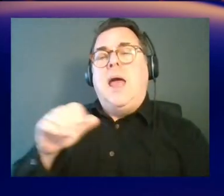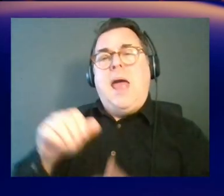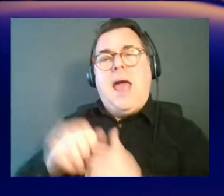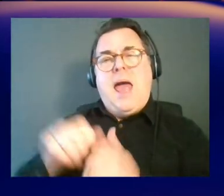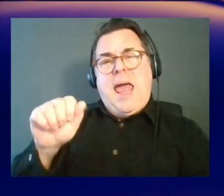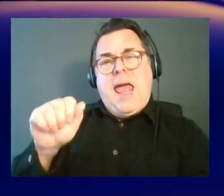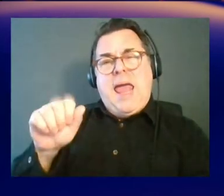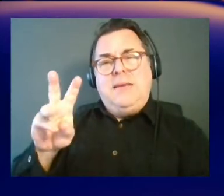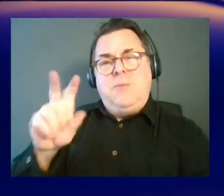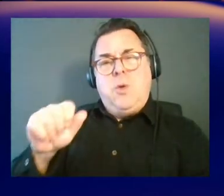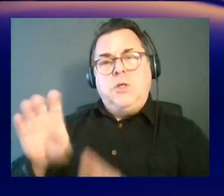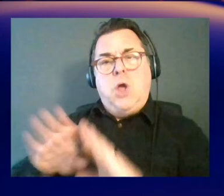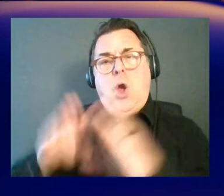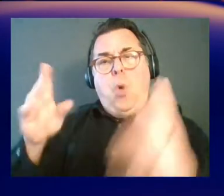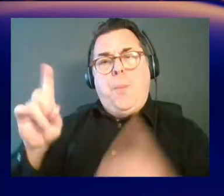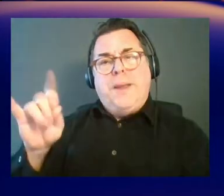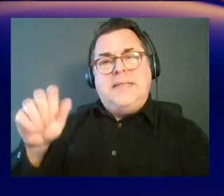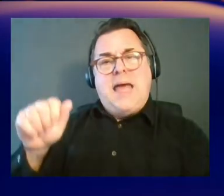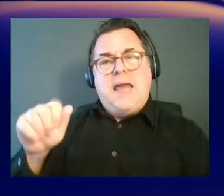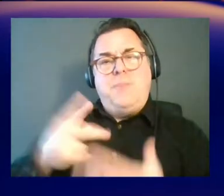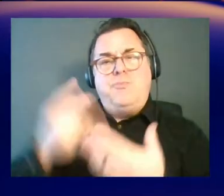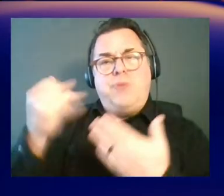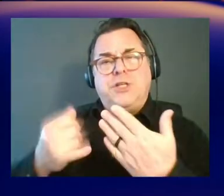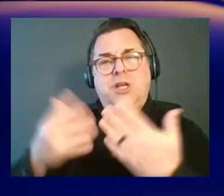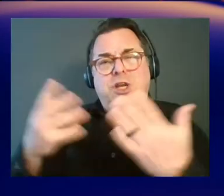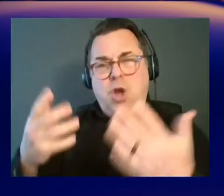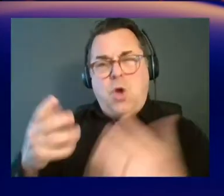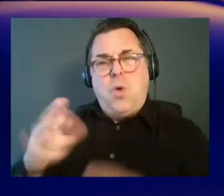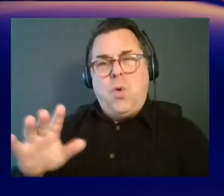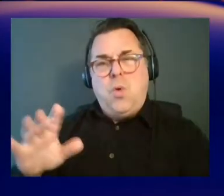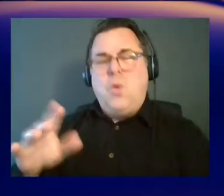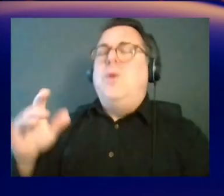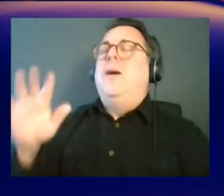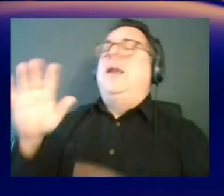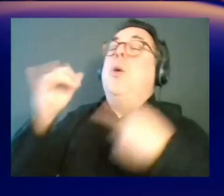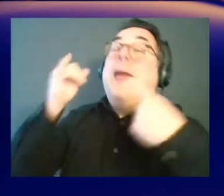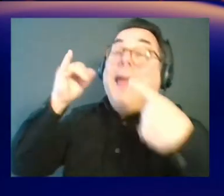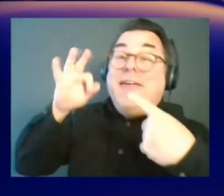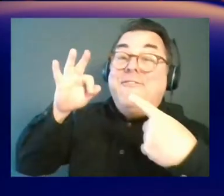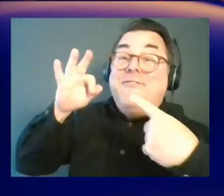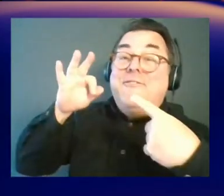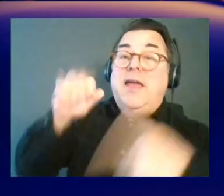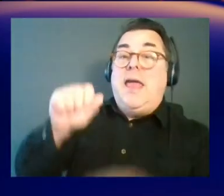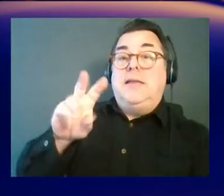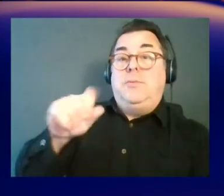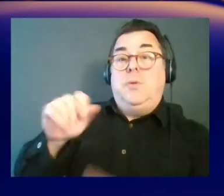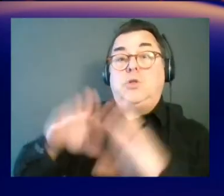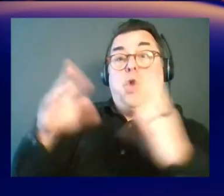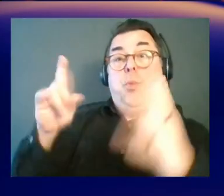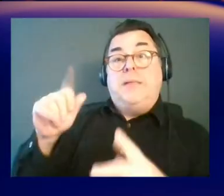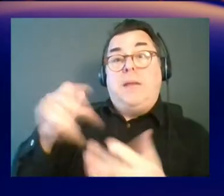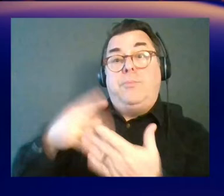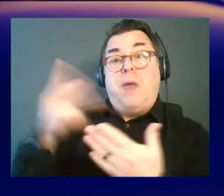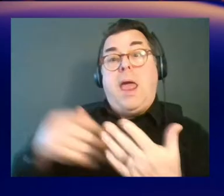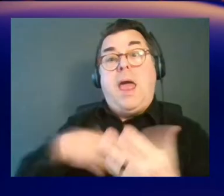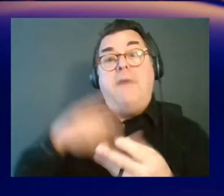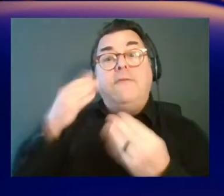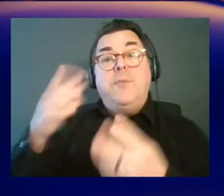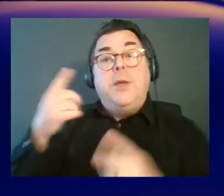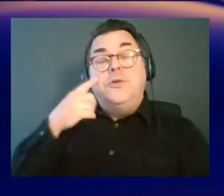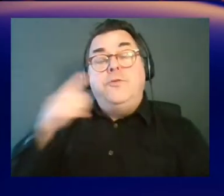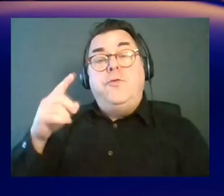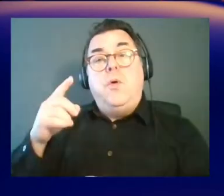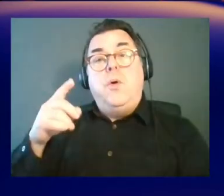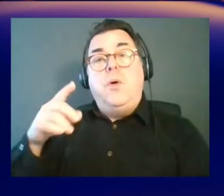Project, or how, wants to know if AWS Open Data Project would have data for Peter